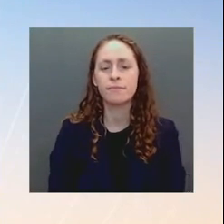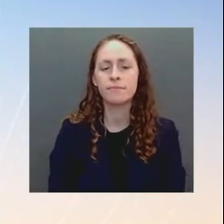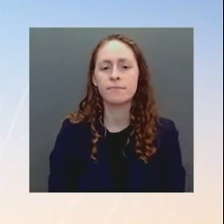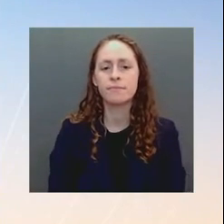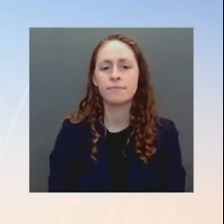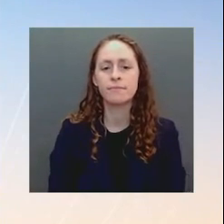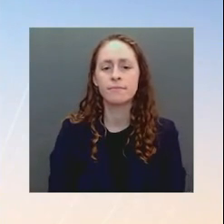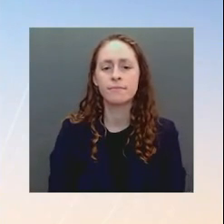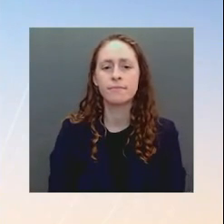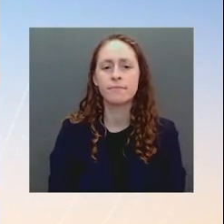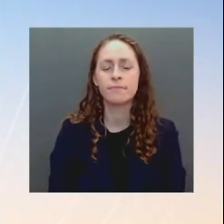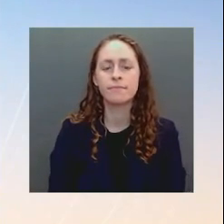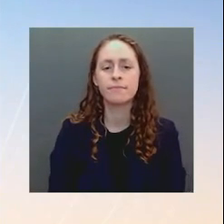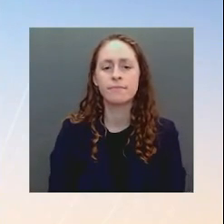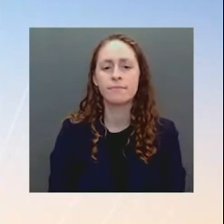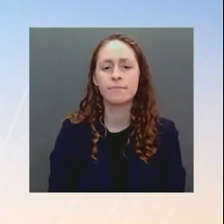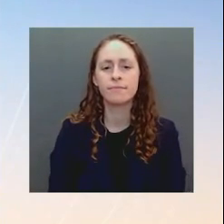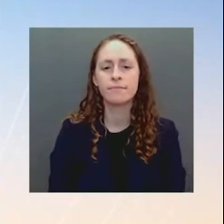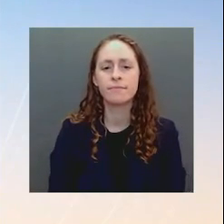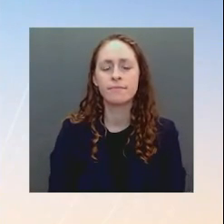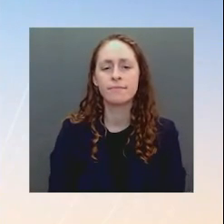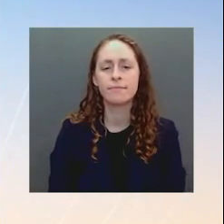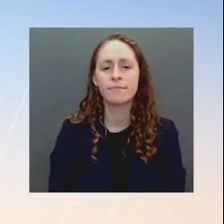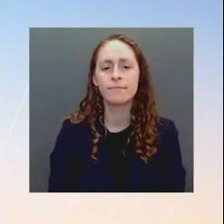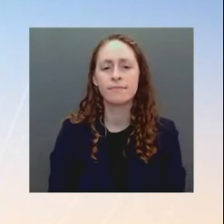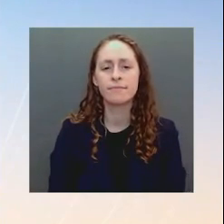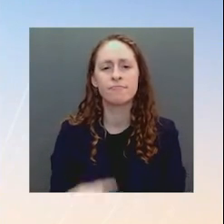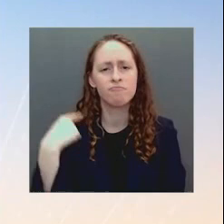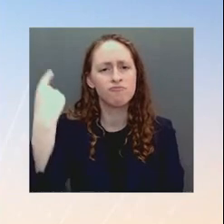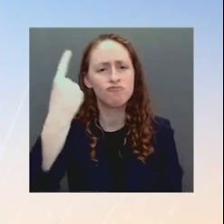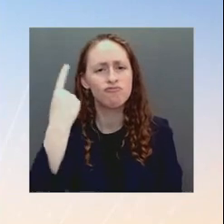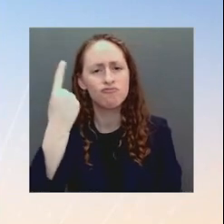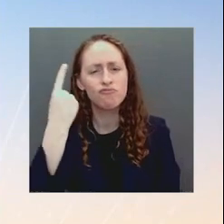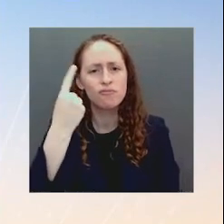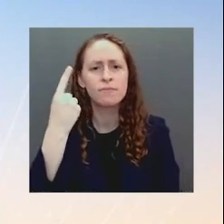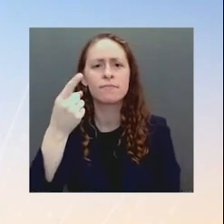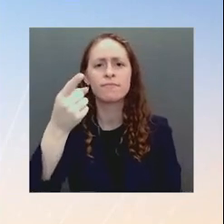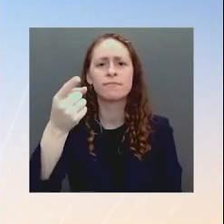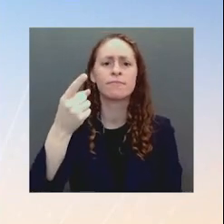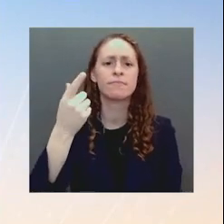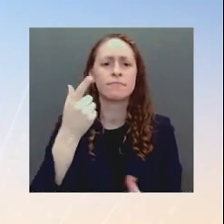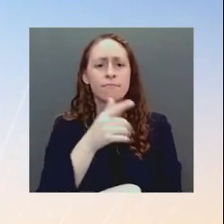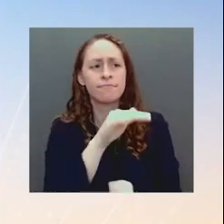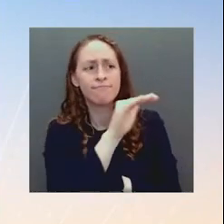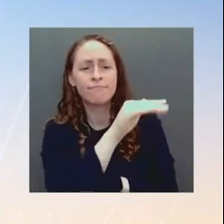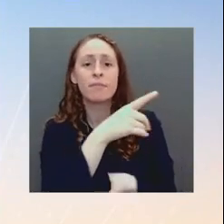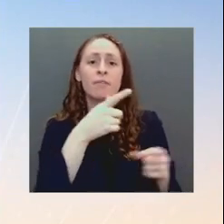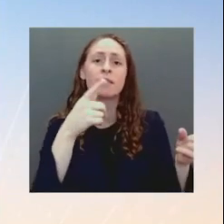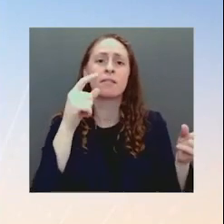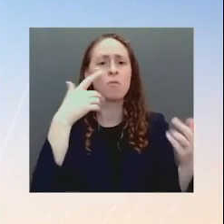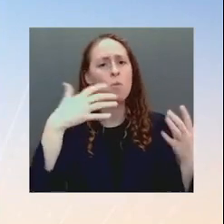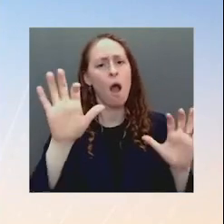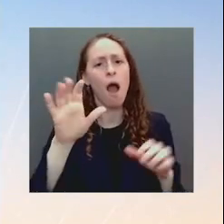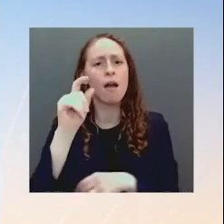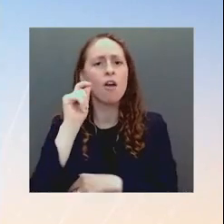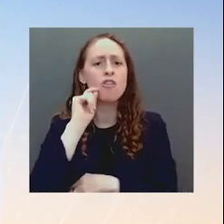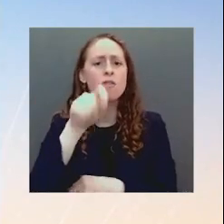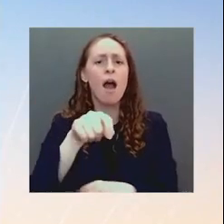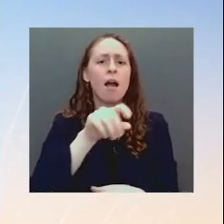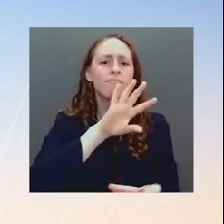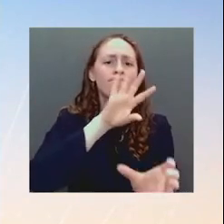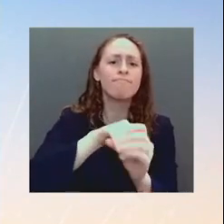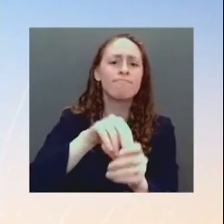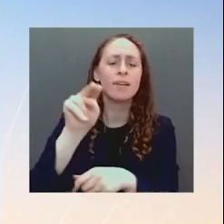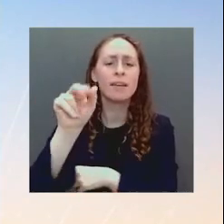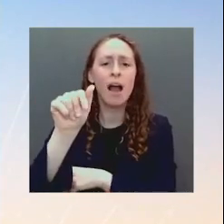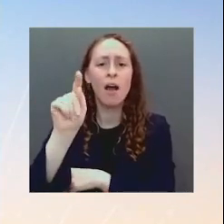rhetoric or sort of, you know, position by a U.S. senator right now is helpful in this, in this showdown between the West and Russia? Well, if